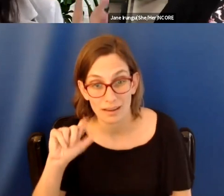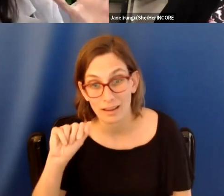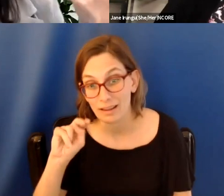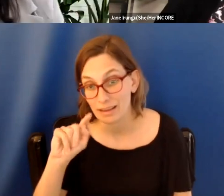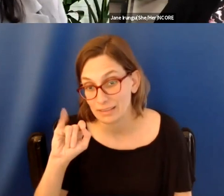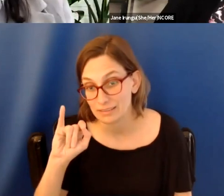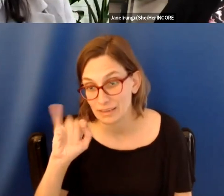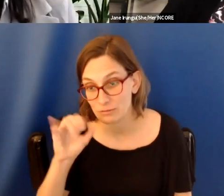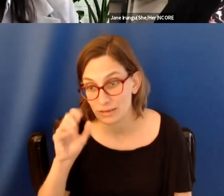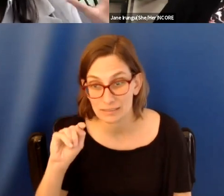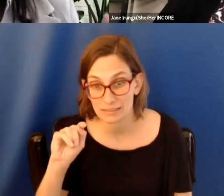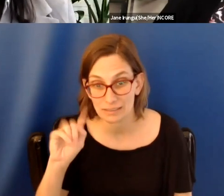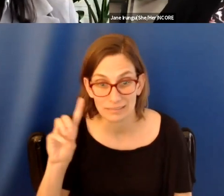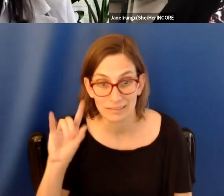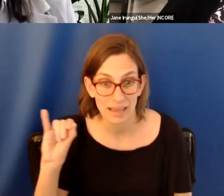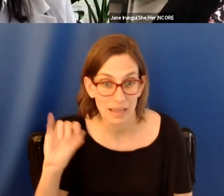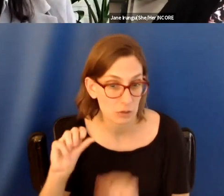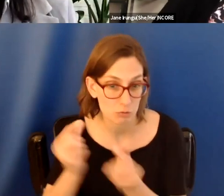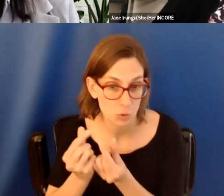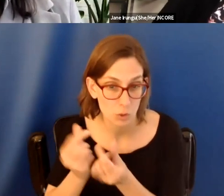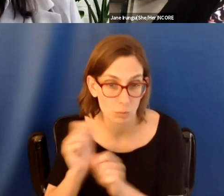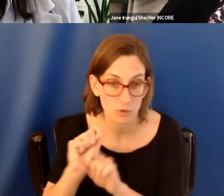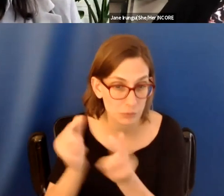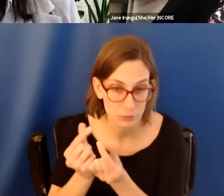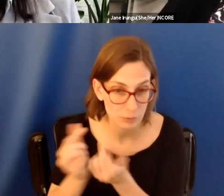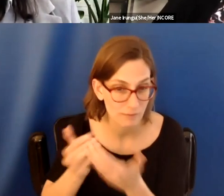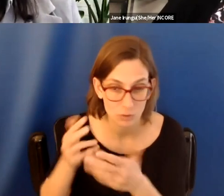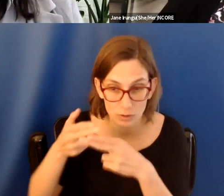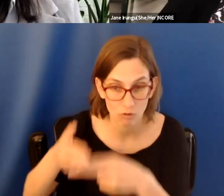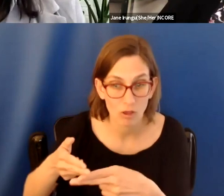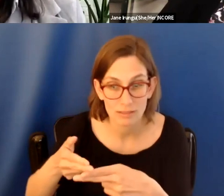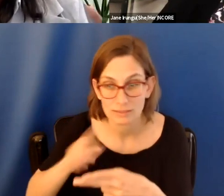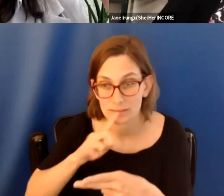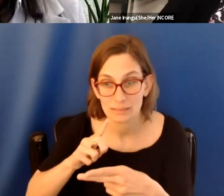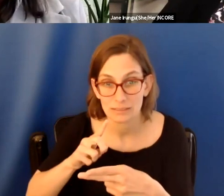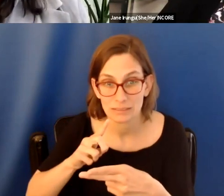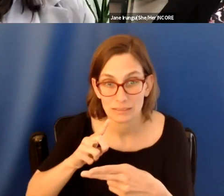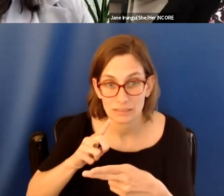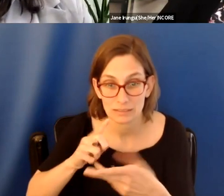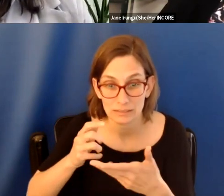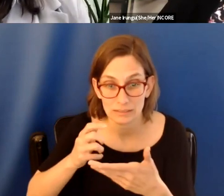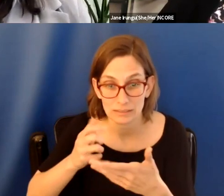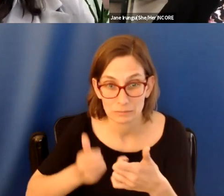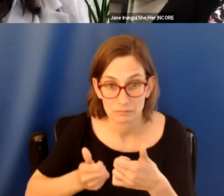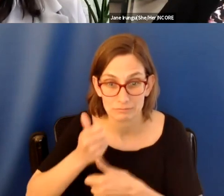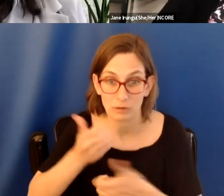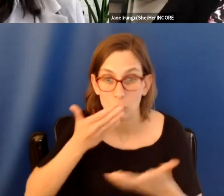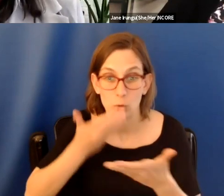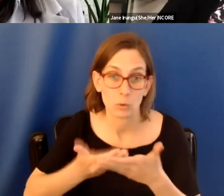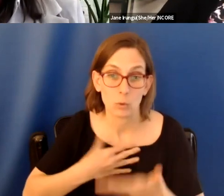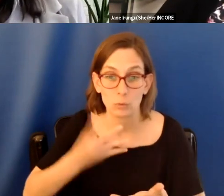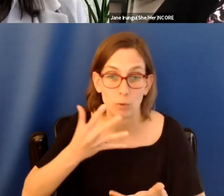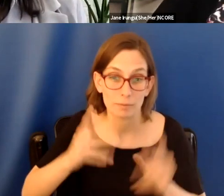or a DNI group or whatever you want to call it is, um, primarily composed of, you know, good white people who have good